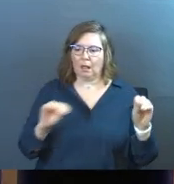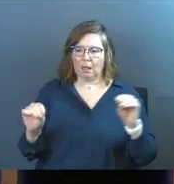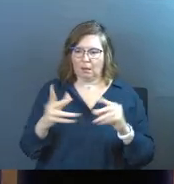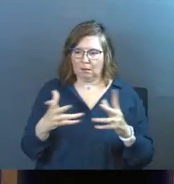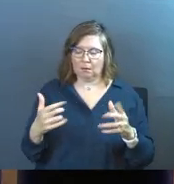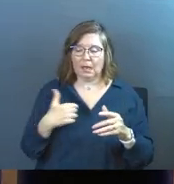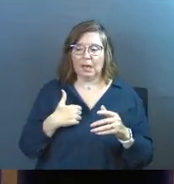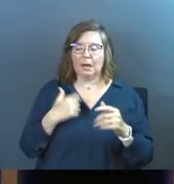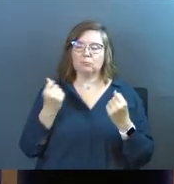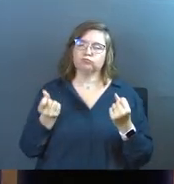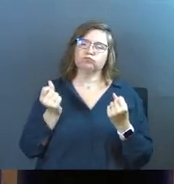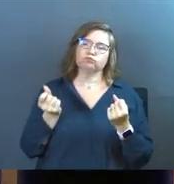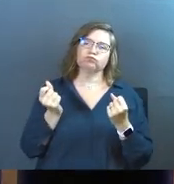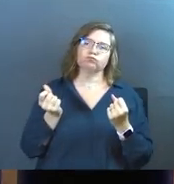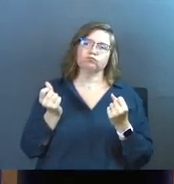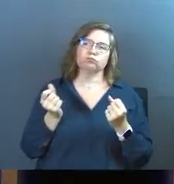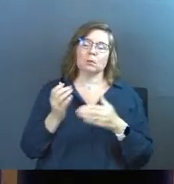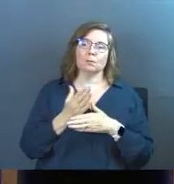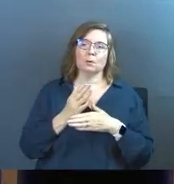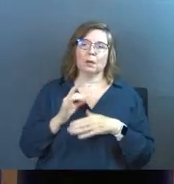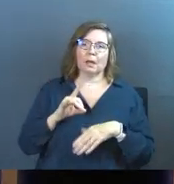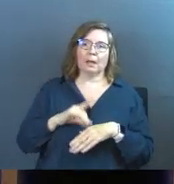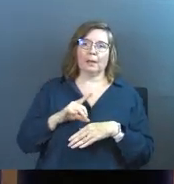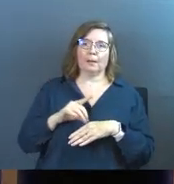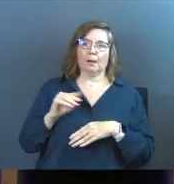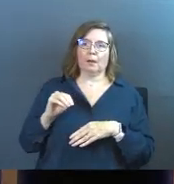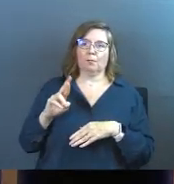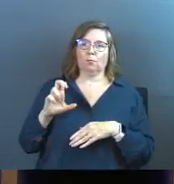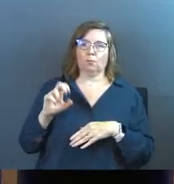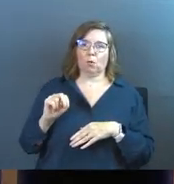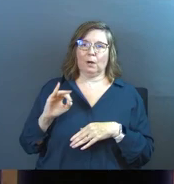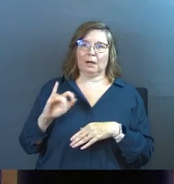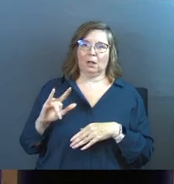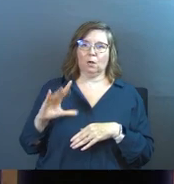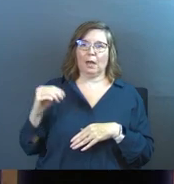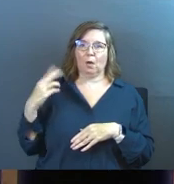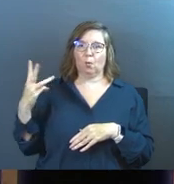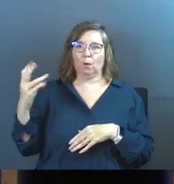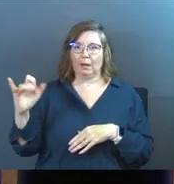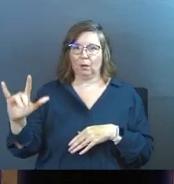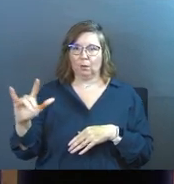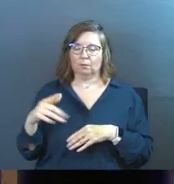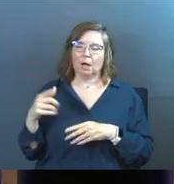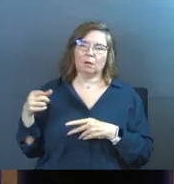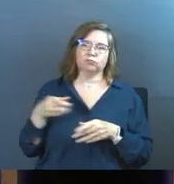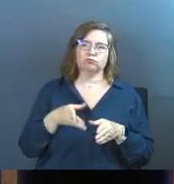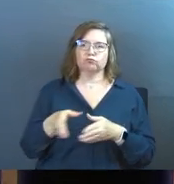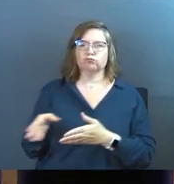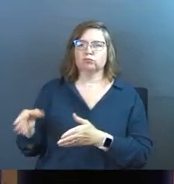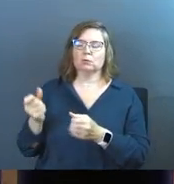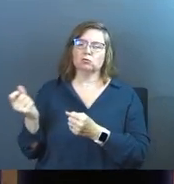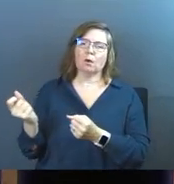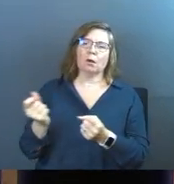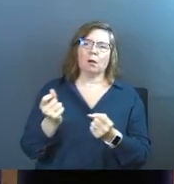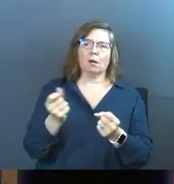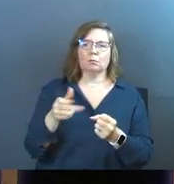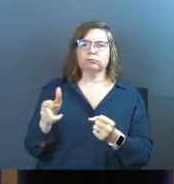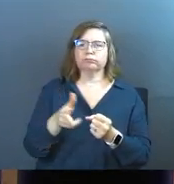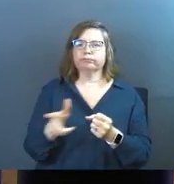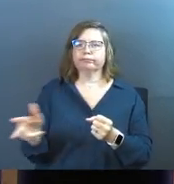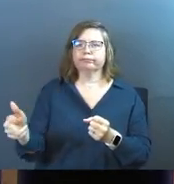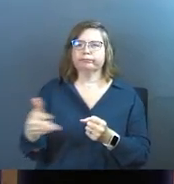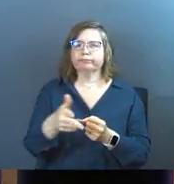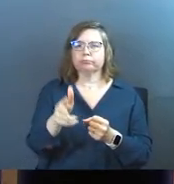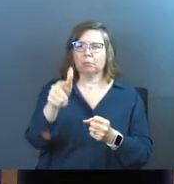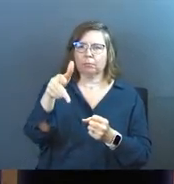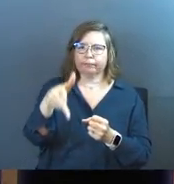and stuff. And I'm driving one day between Morton, Illinois and Washington, Illinois and this windy road. And I hit this valley and